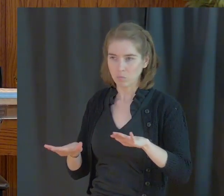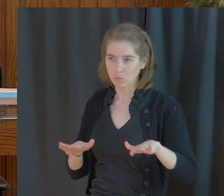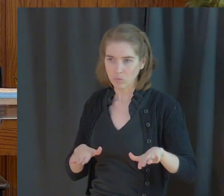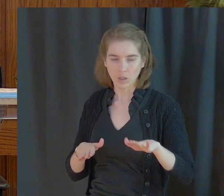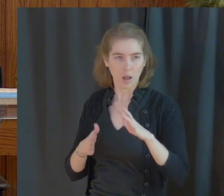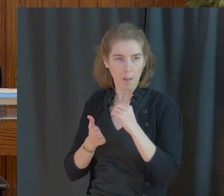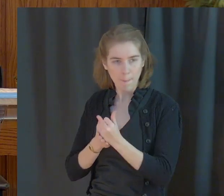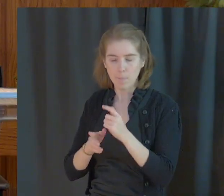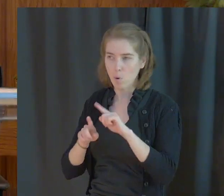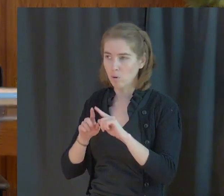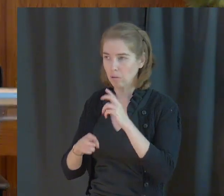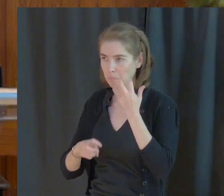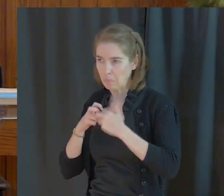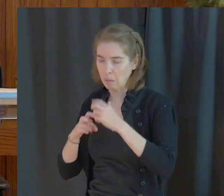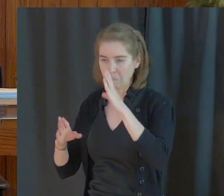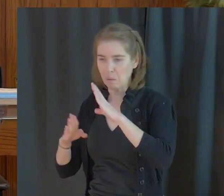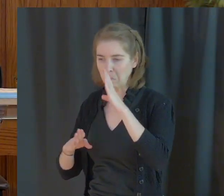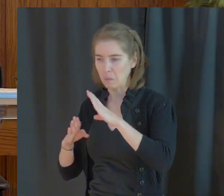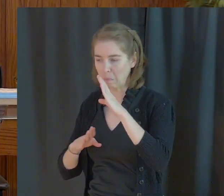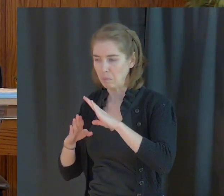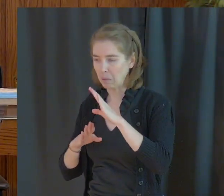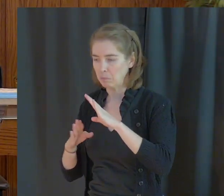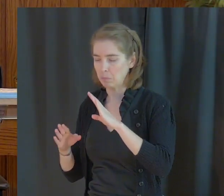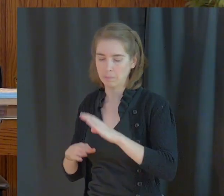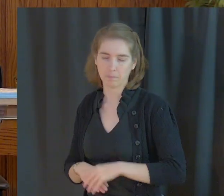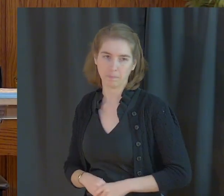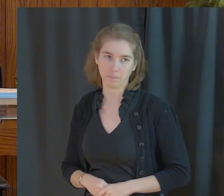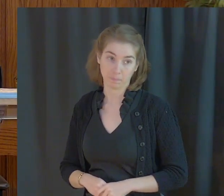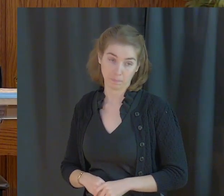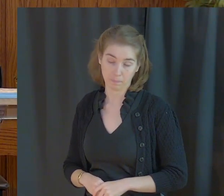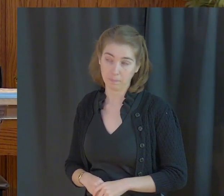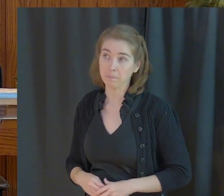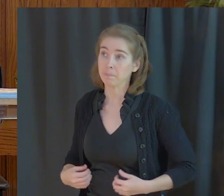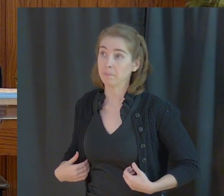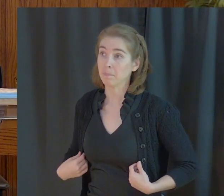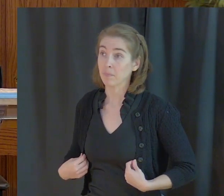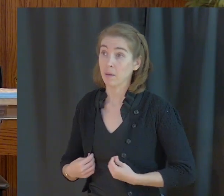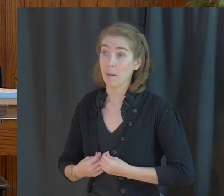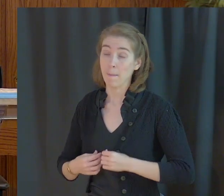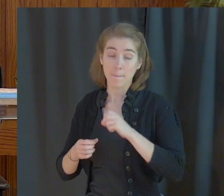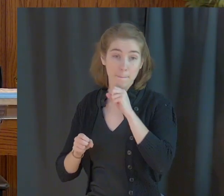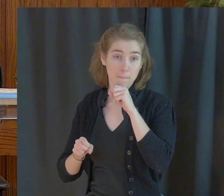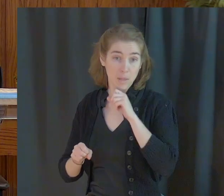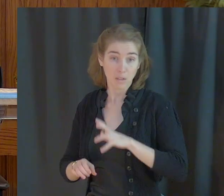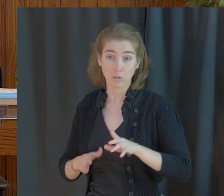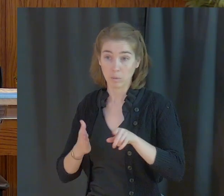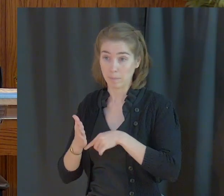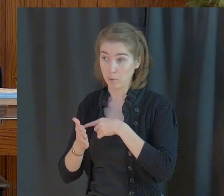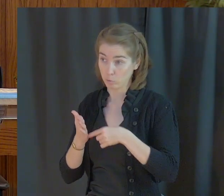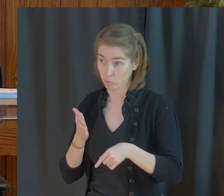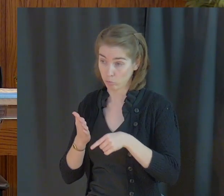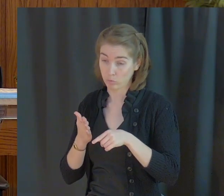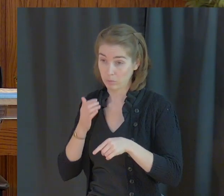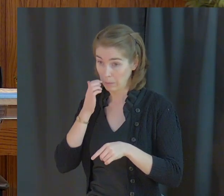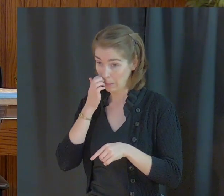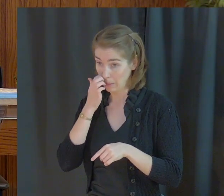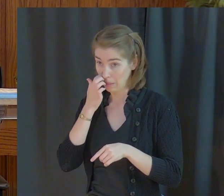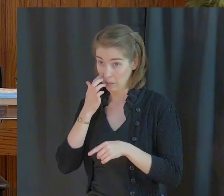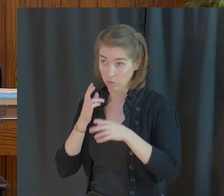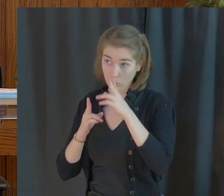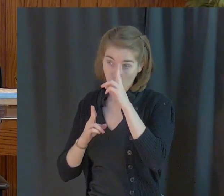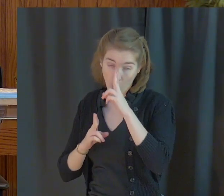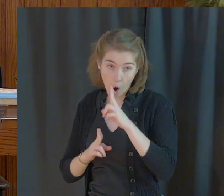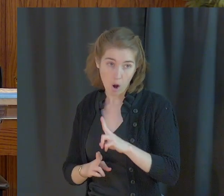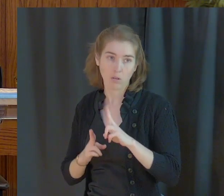or to cause trouble wherever we may go and blessed are the persecuted there is honor in